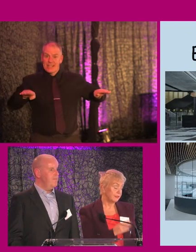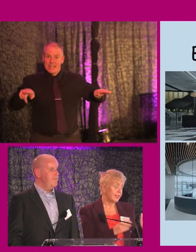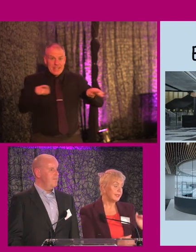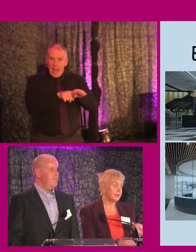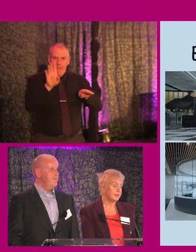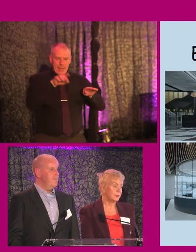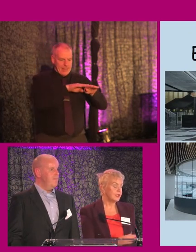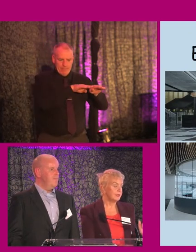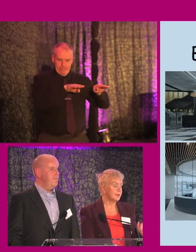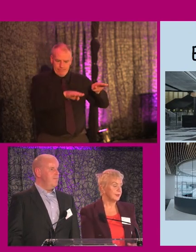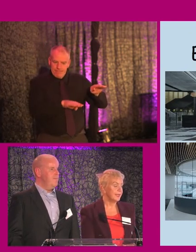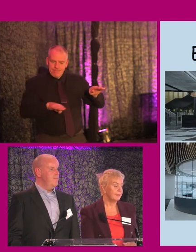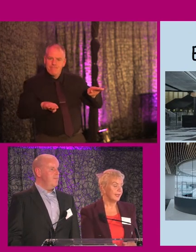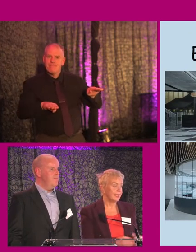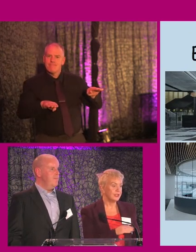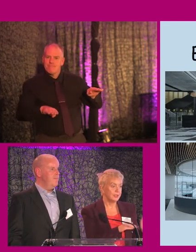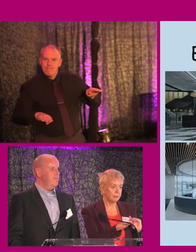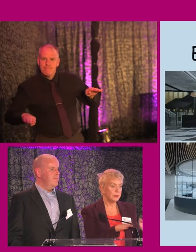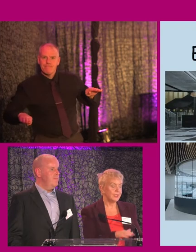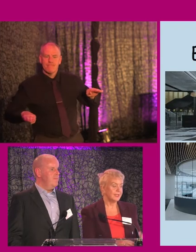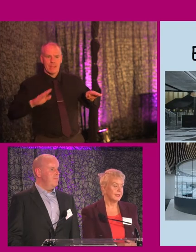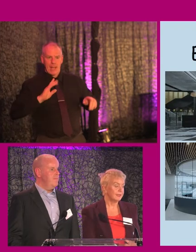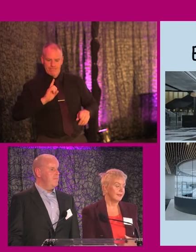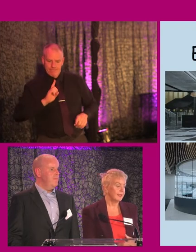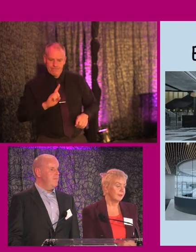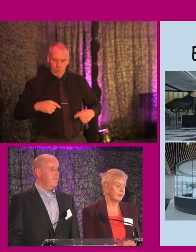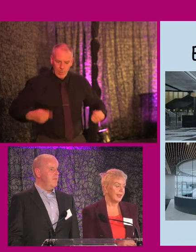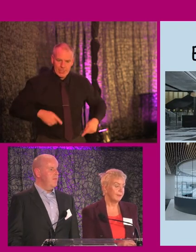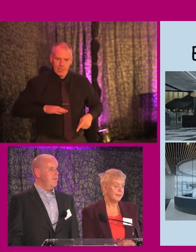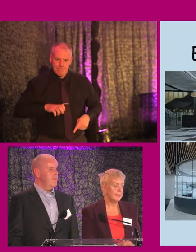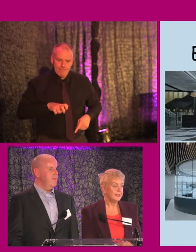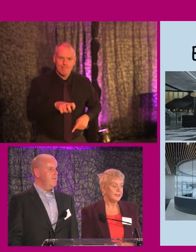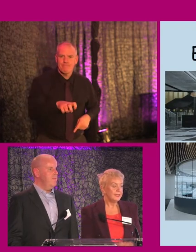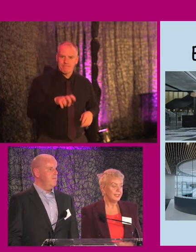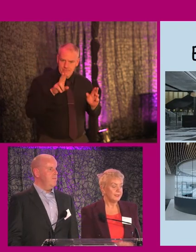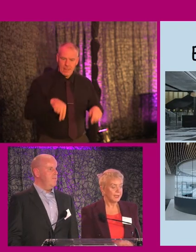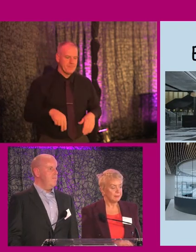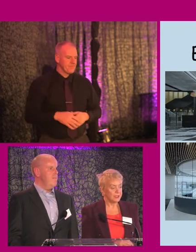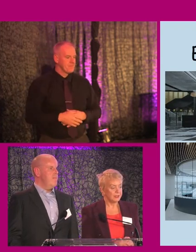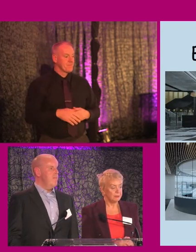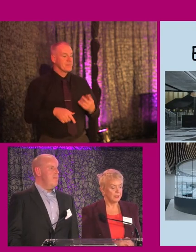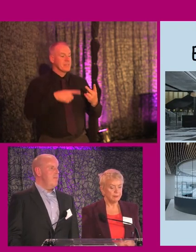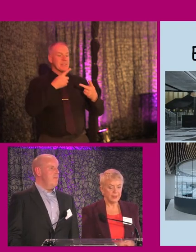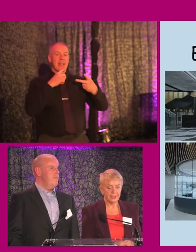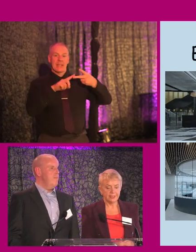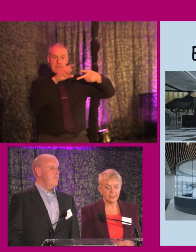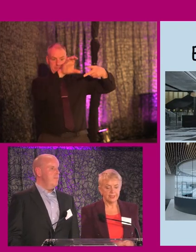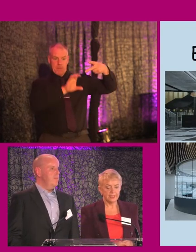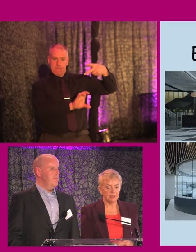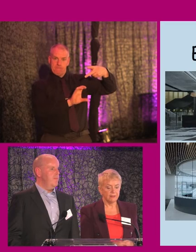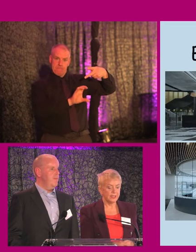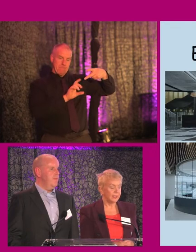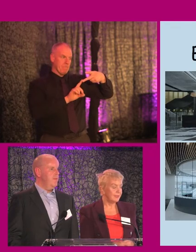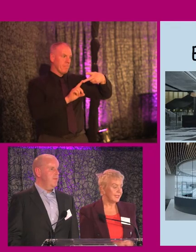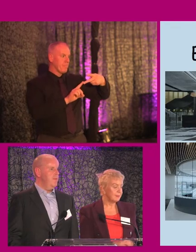either different heights or in wheelchairs, or they can actually approach the desk at the right level for them. And the second picture at the bottom then is